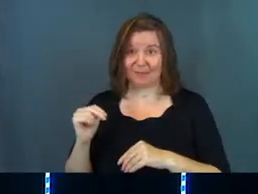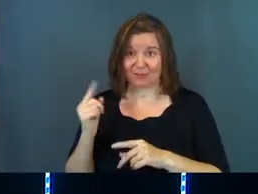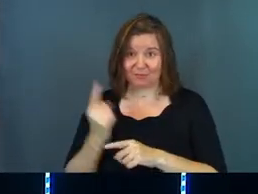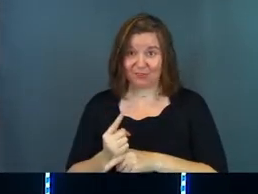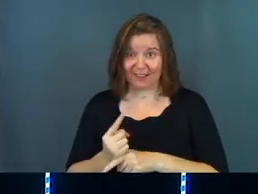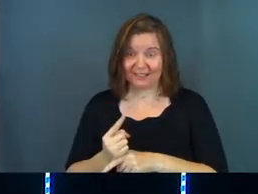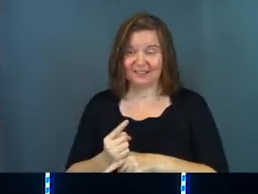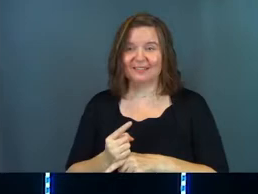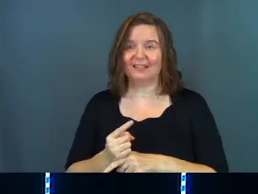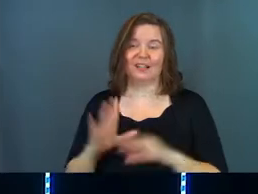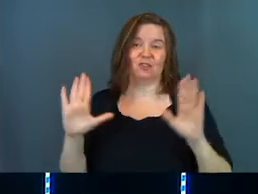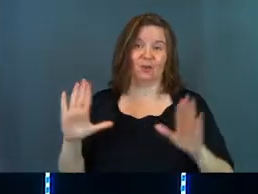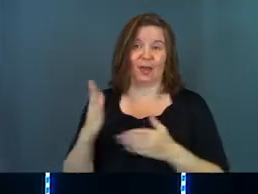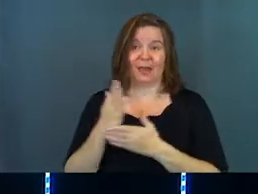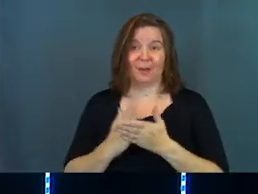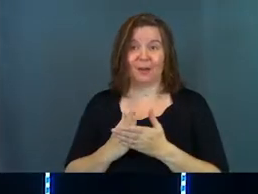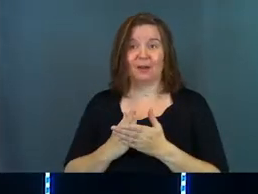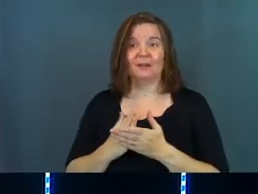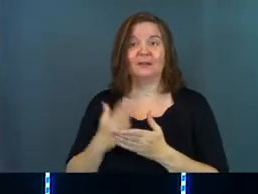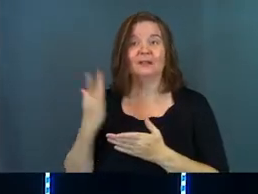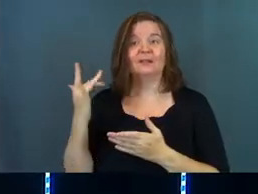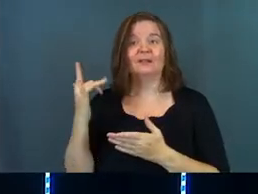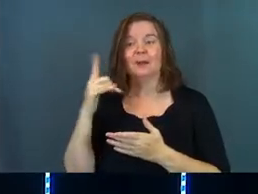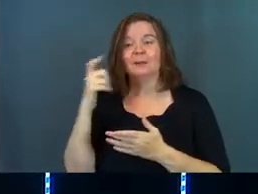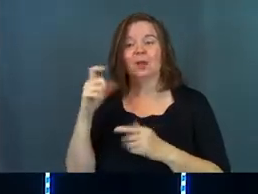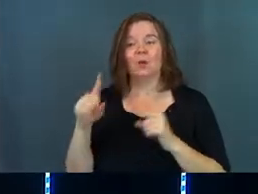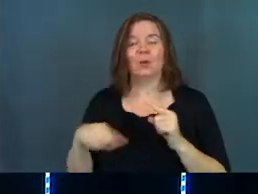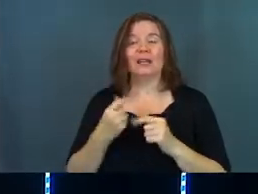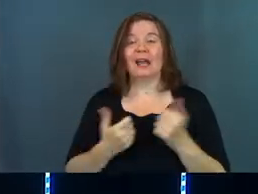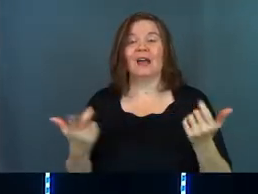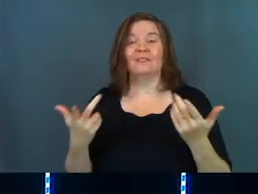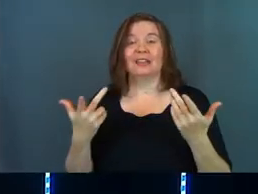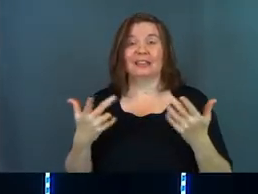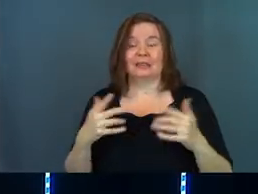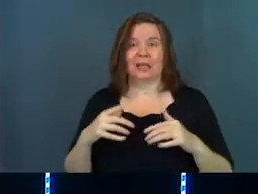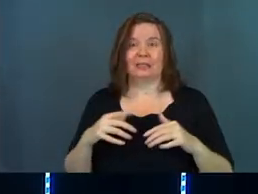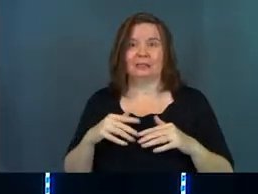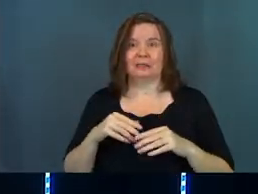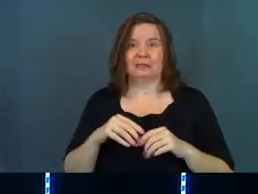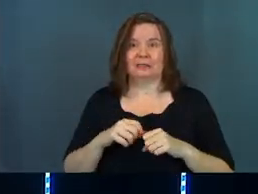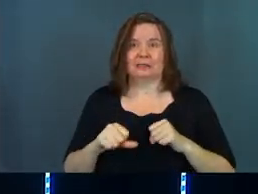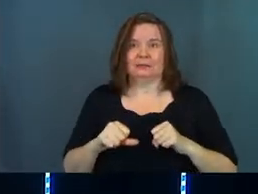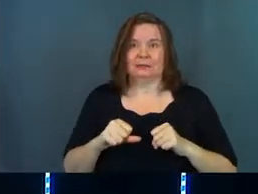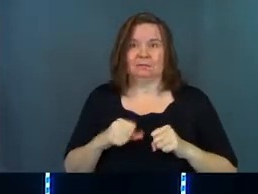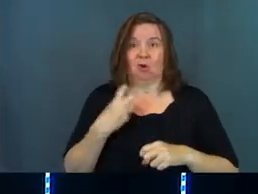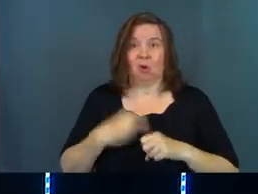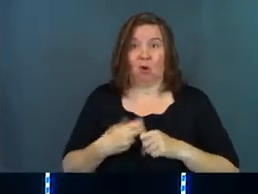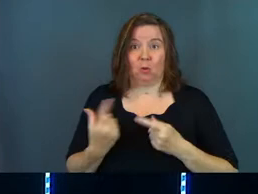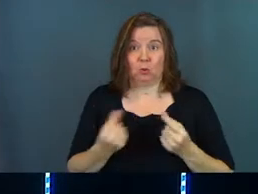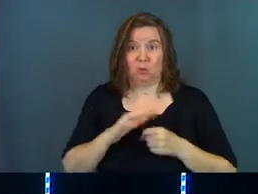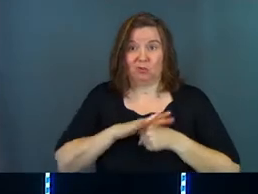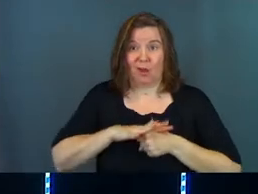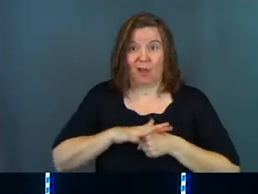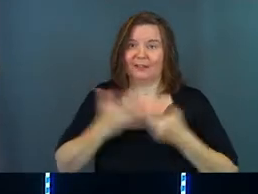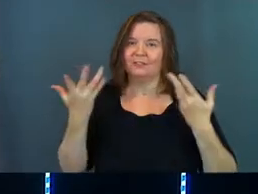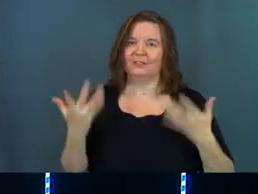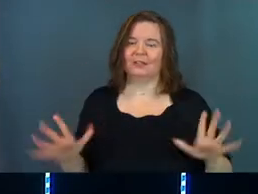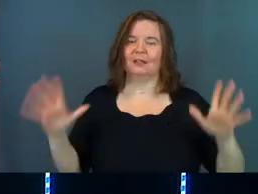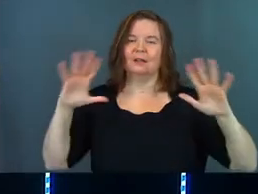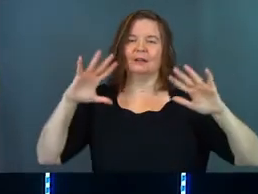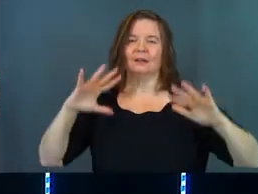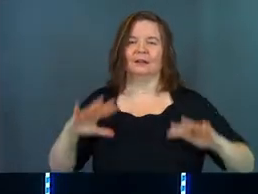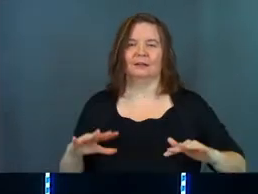The reception is the great part. The reception is the part when everything that's tense, everything that's hard to do, it's all done.